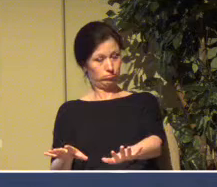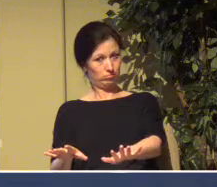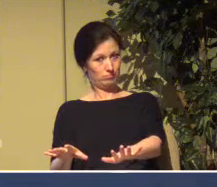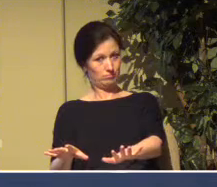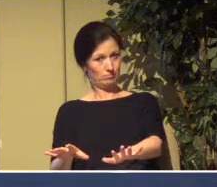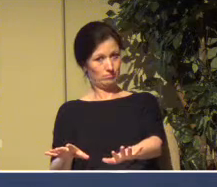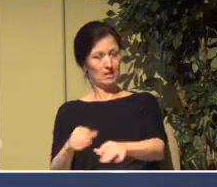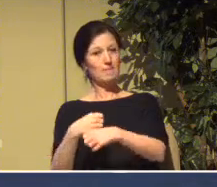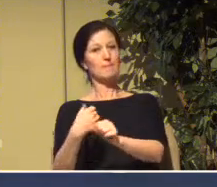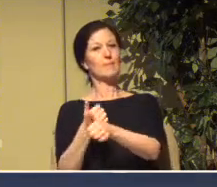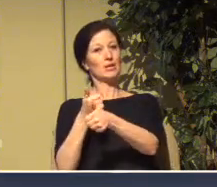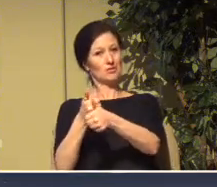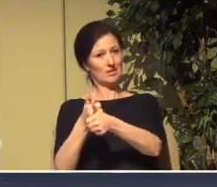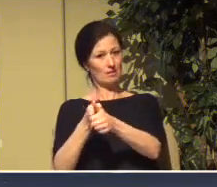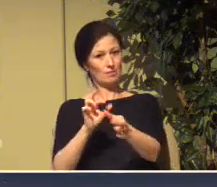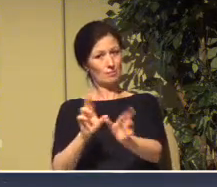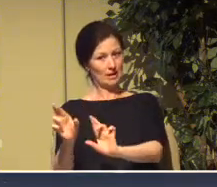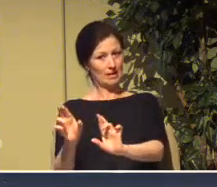haul.